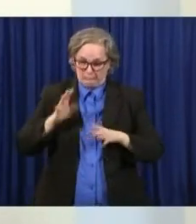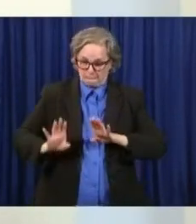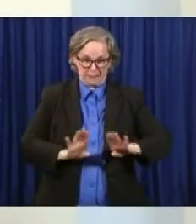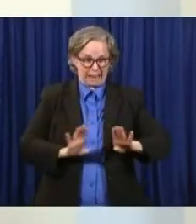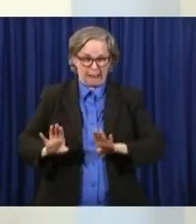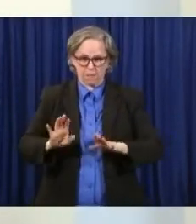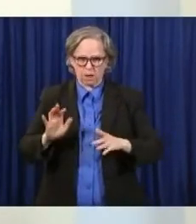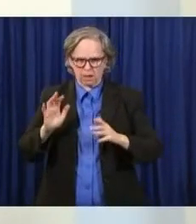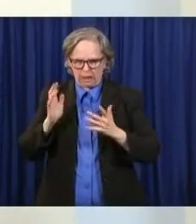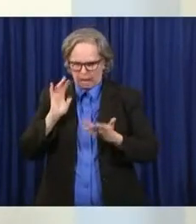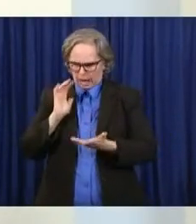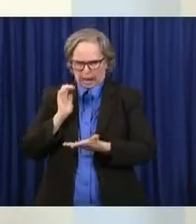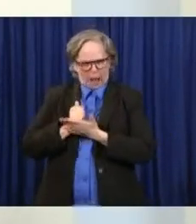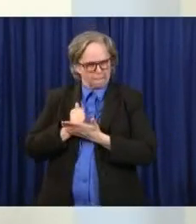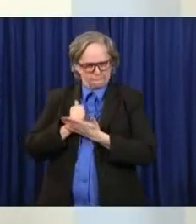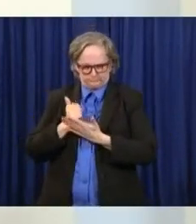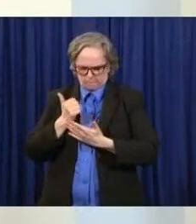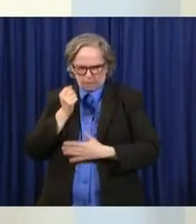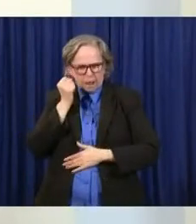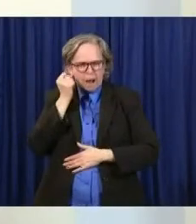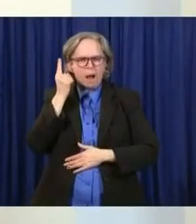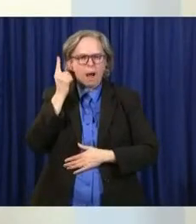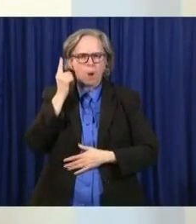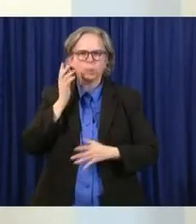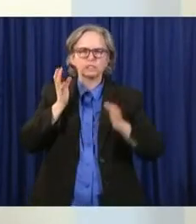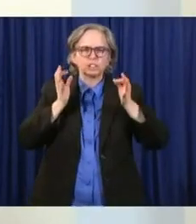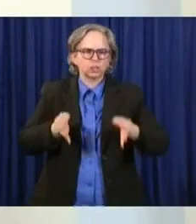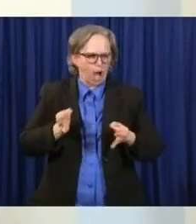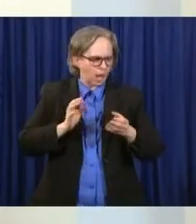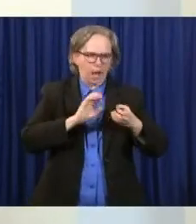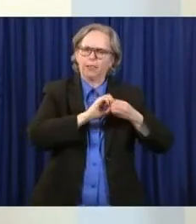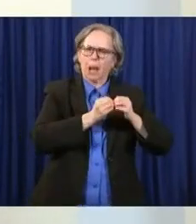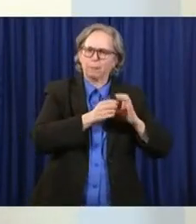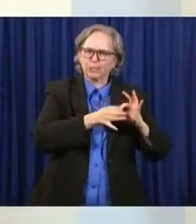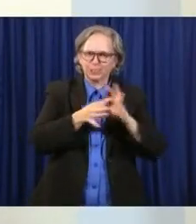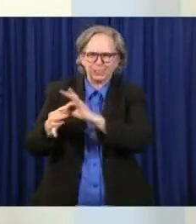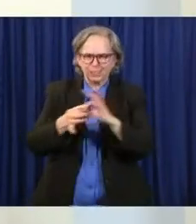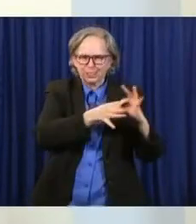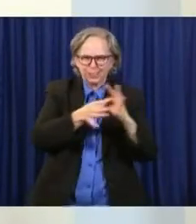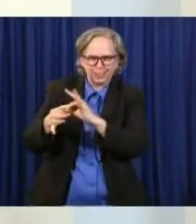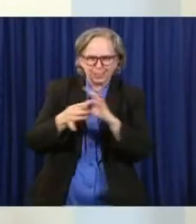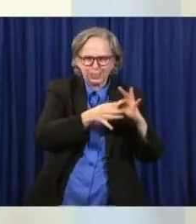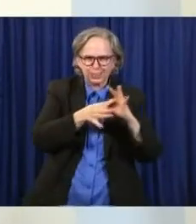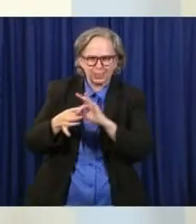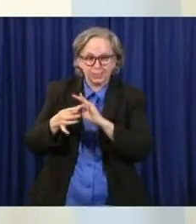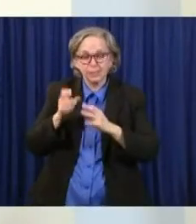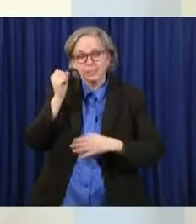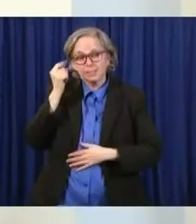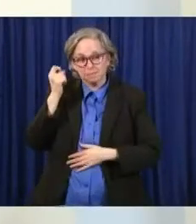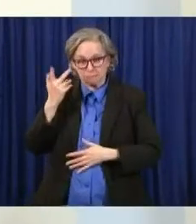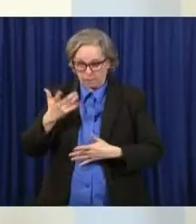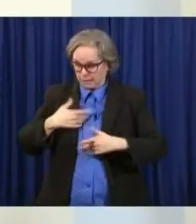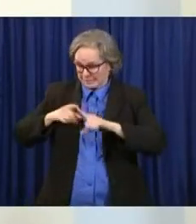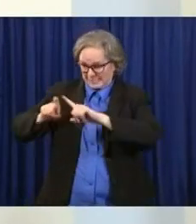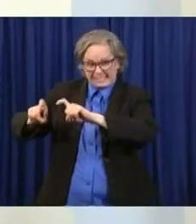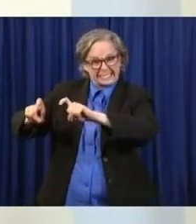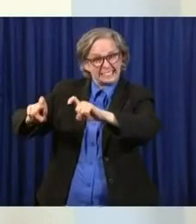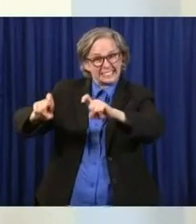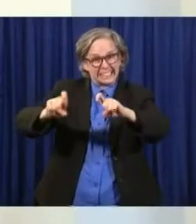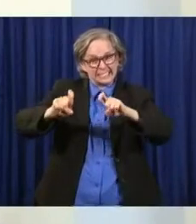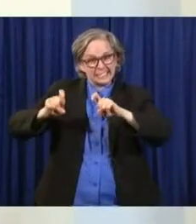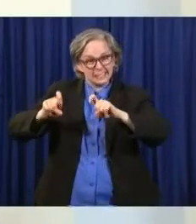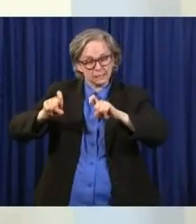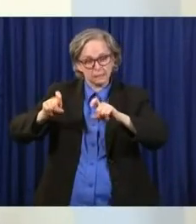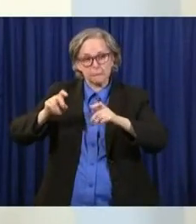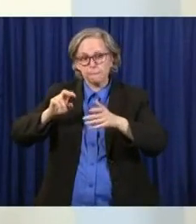catch a case early is based on testing. So back to your testing question. And testing is just not enough yet. The testing we're still